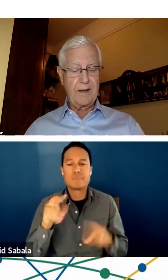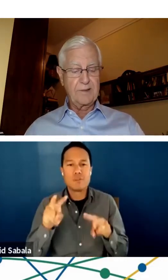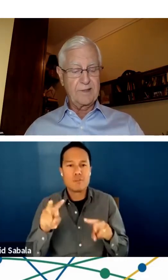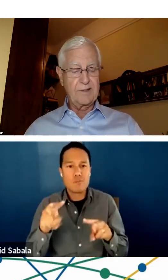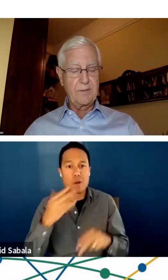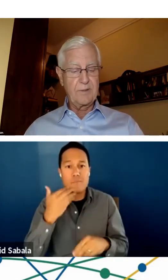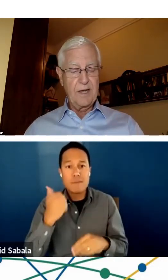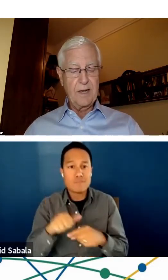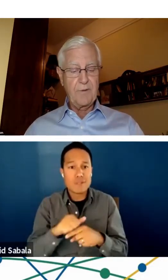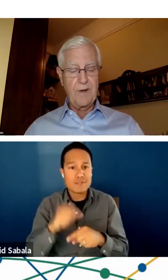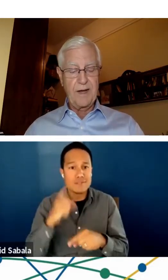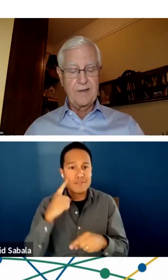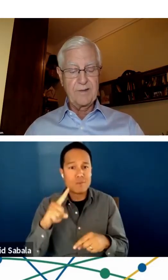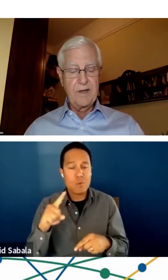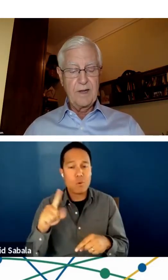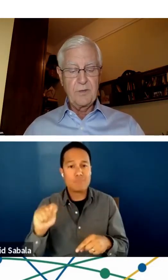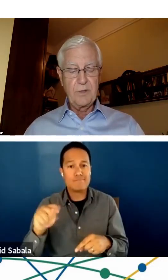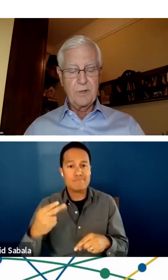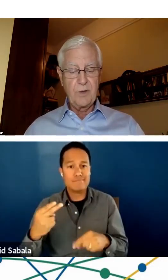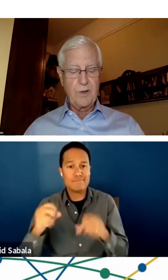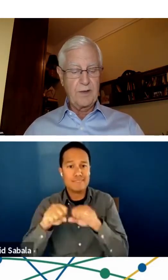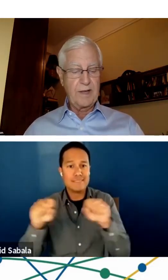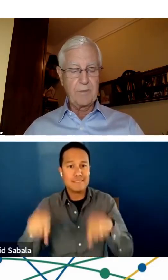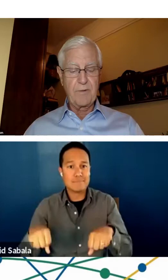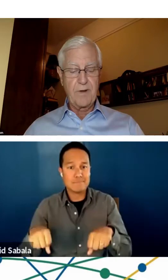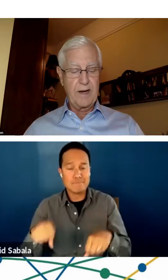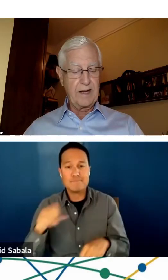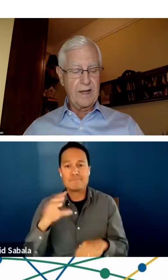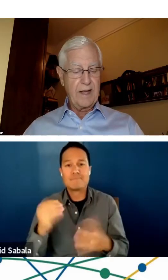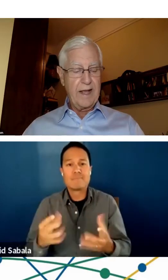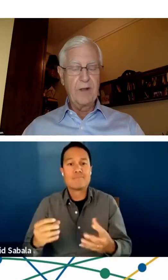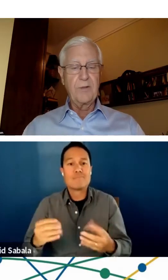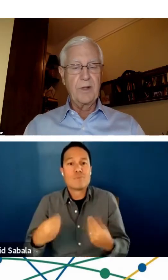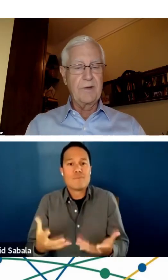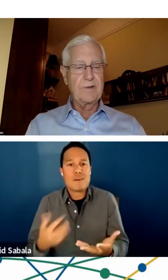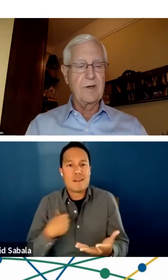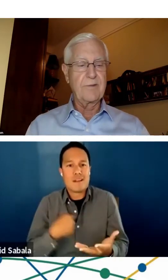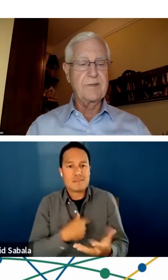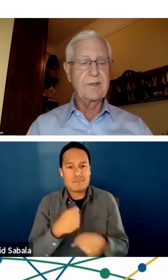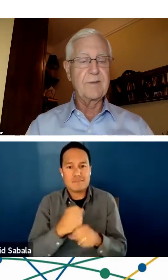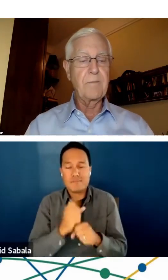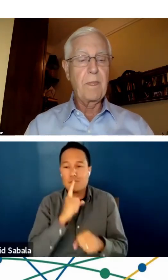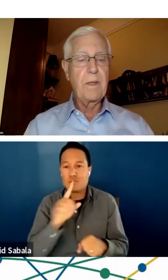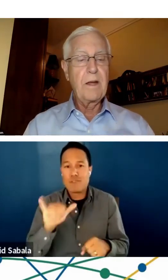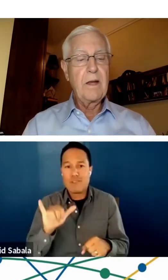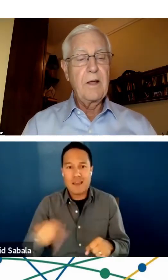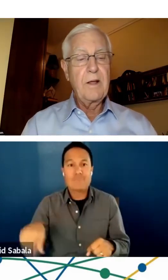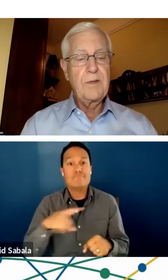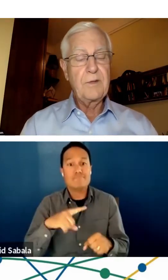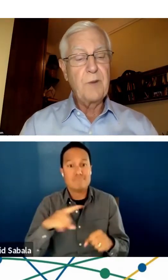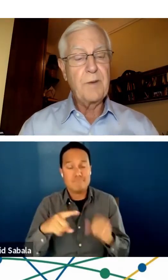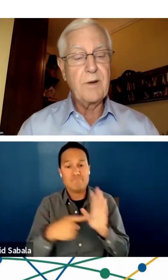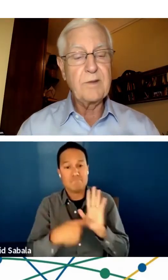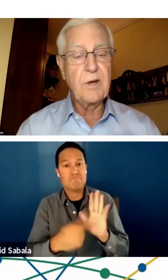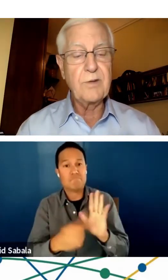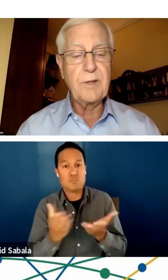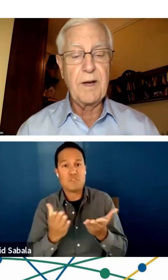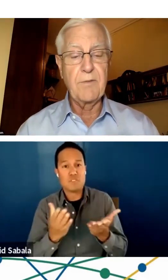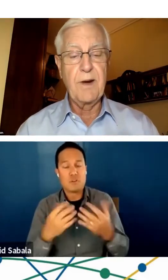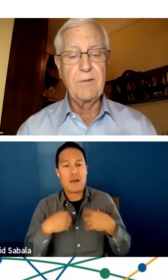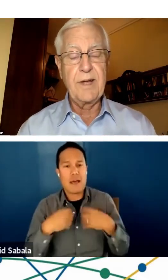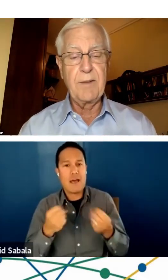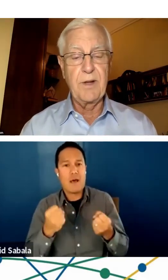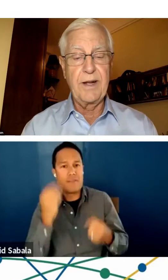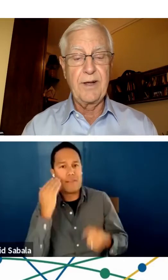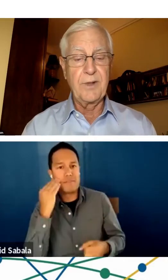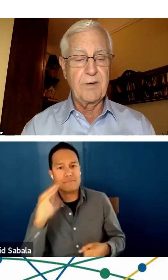may be for health systems and providers to ensure that they are providing health literate services. This webinar is hosted